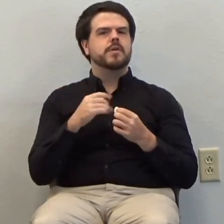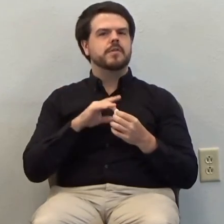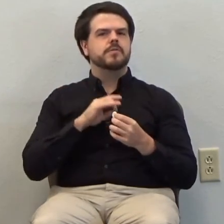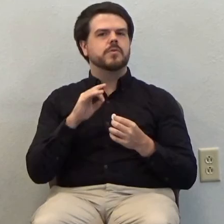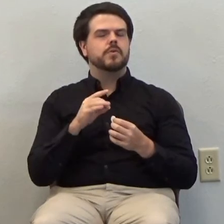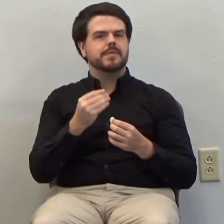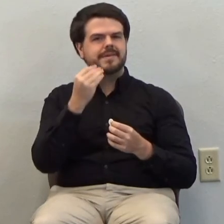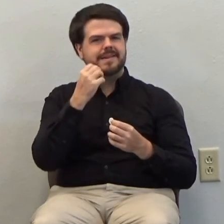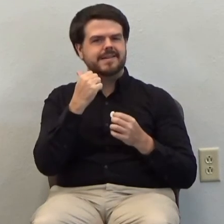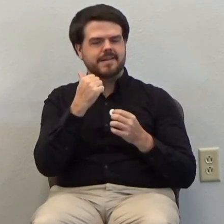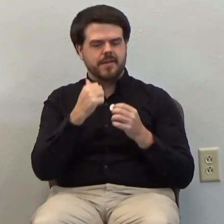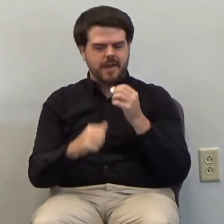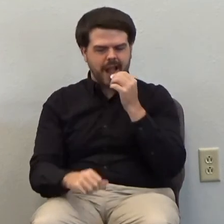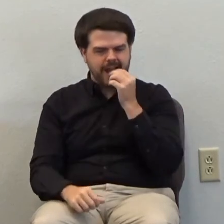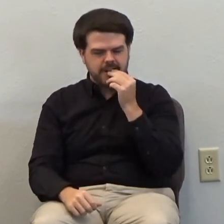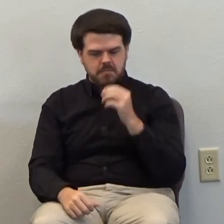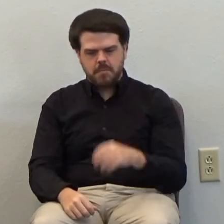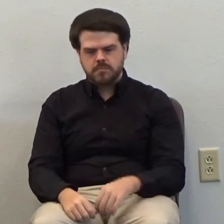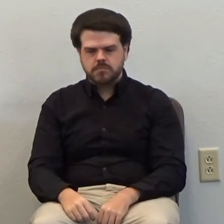together